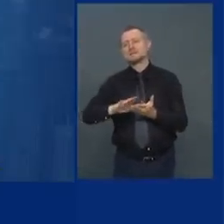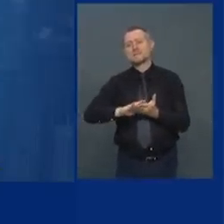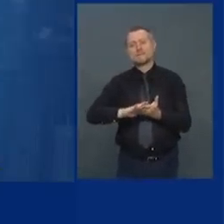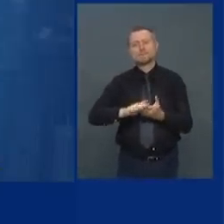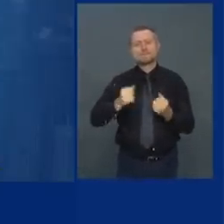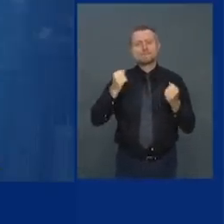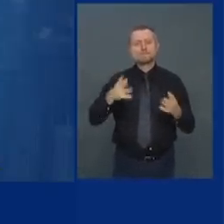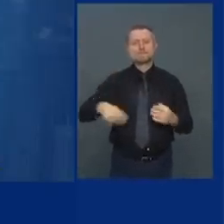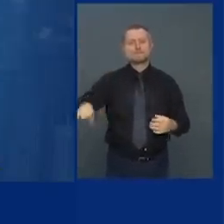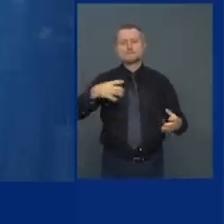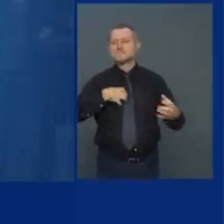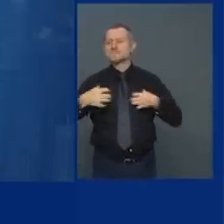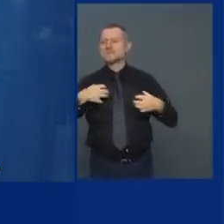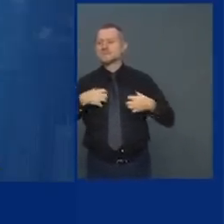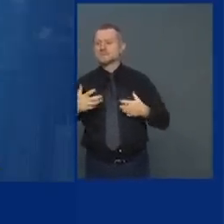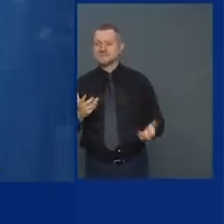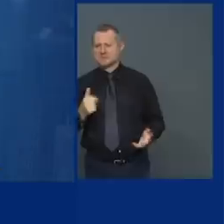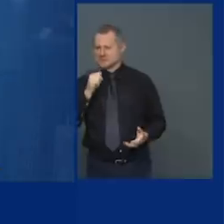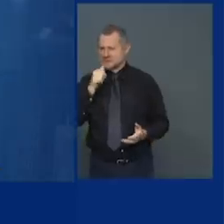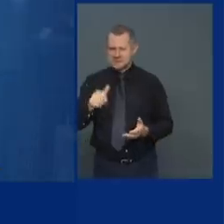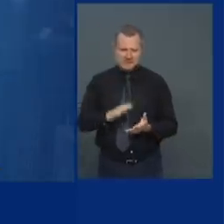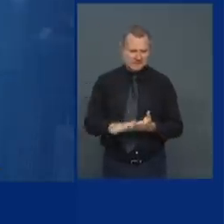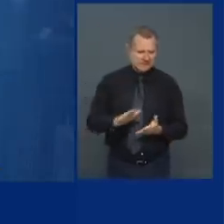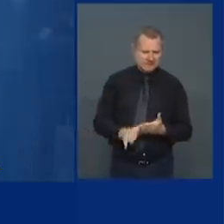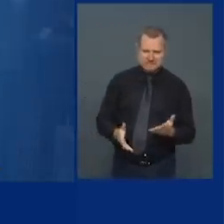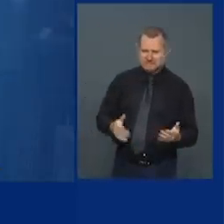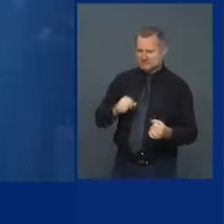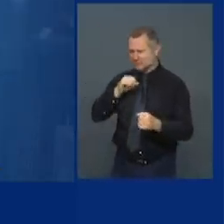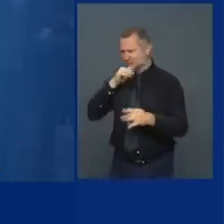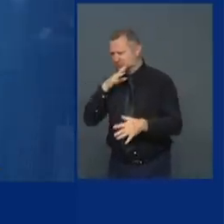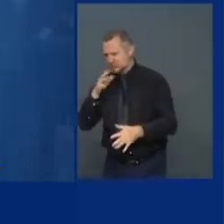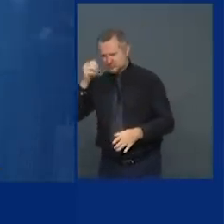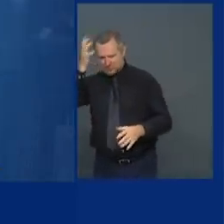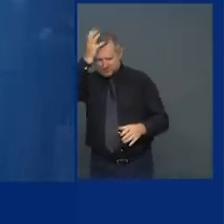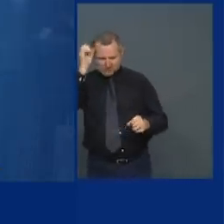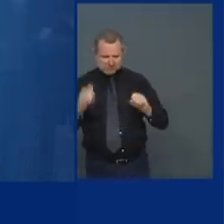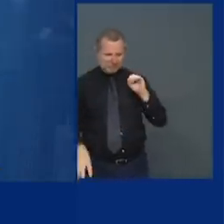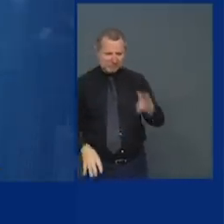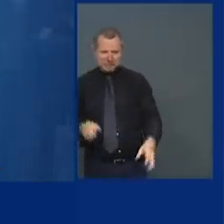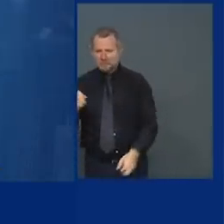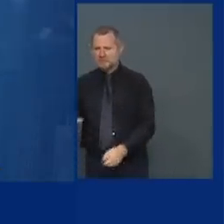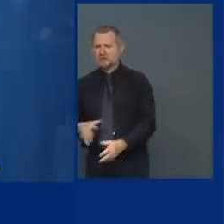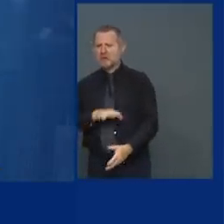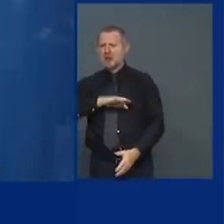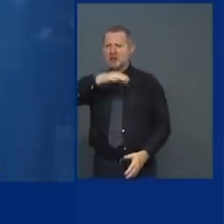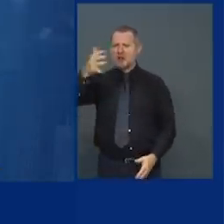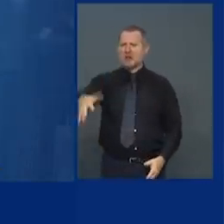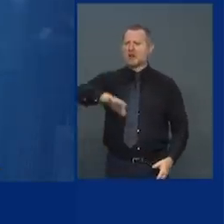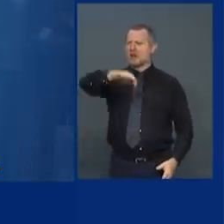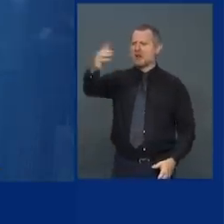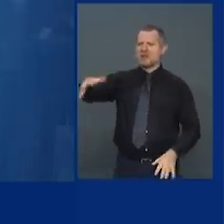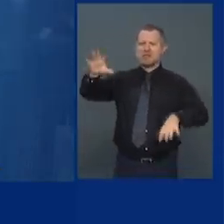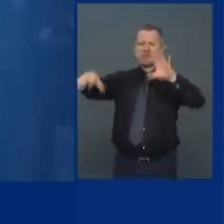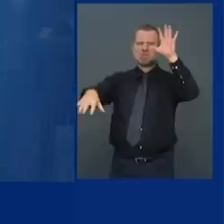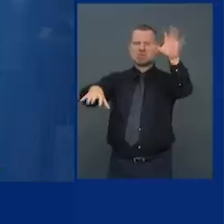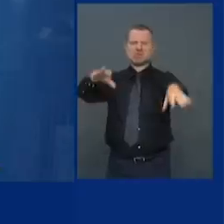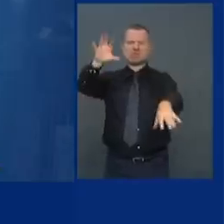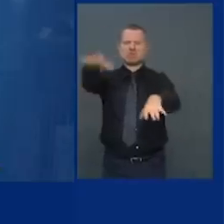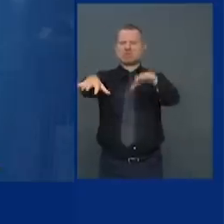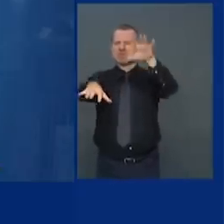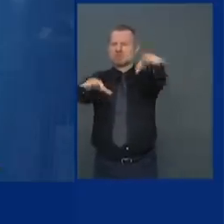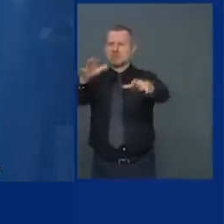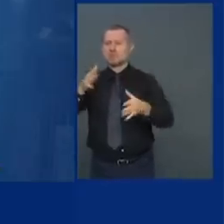about the cleanliness of the city the garbage piling up in a